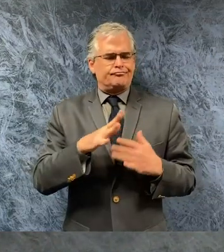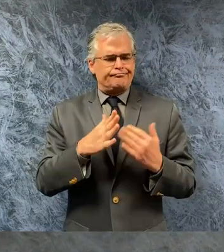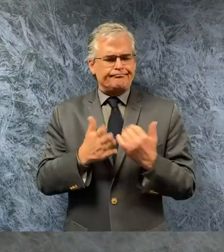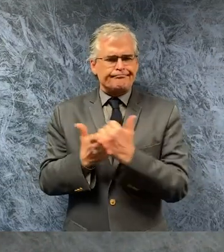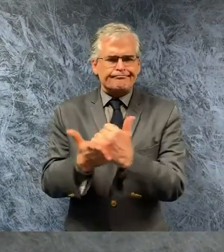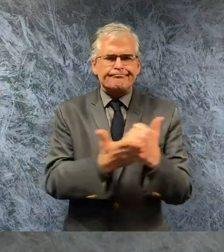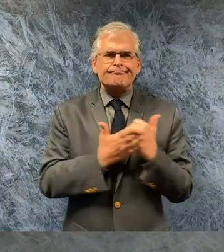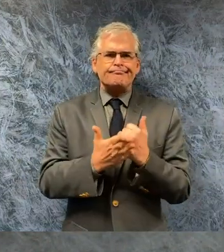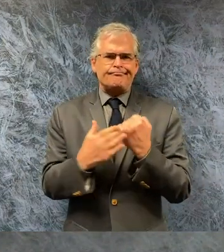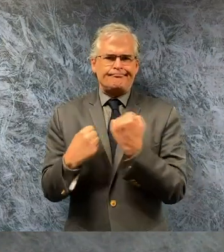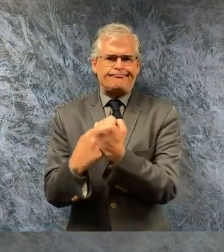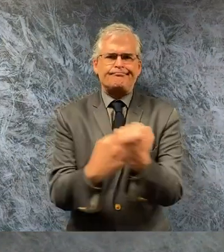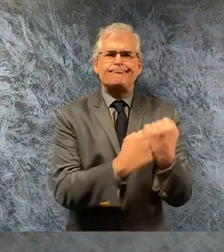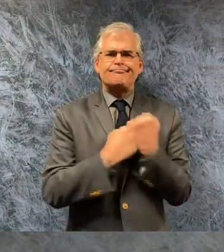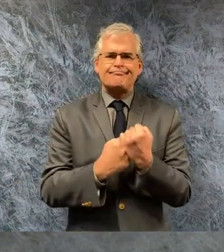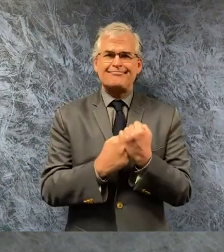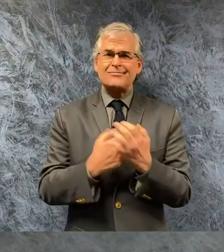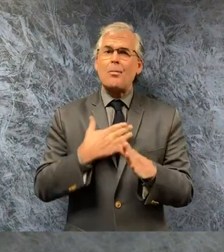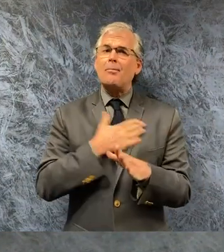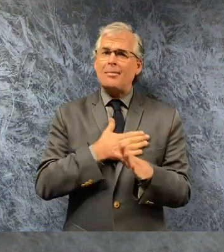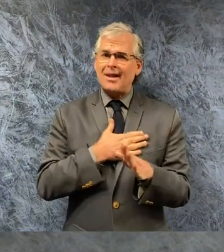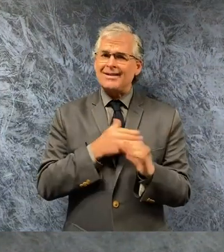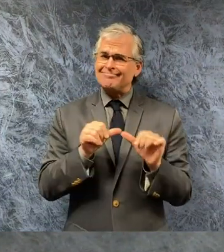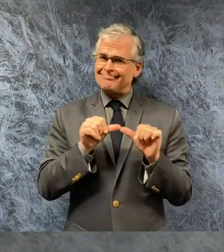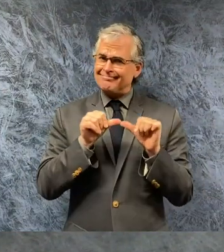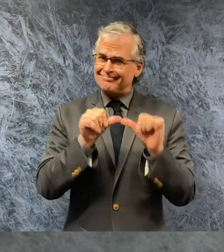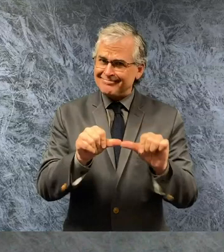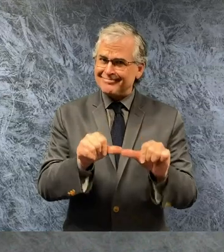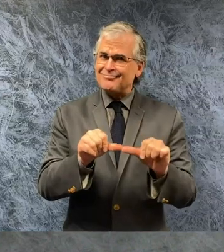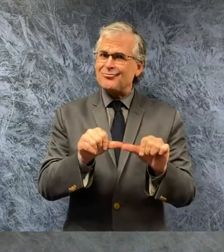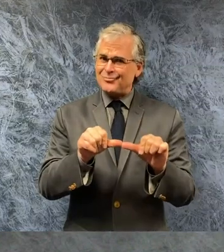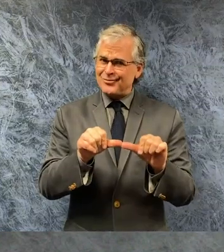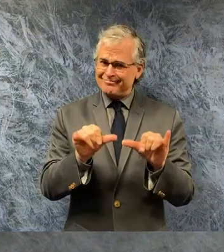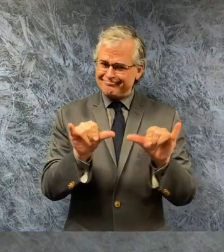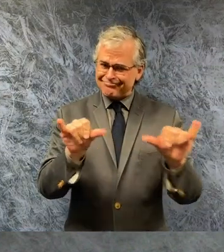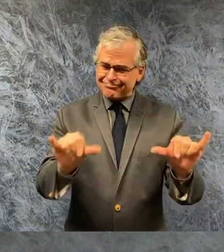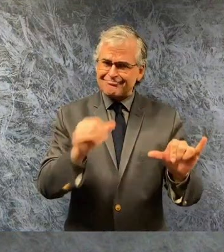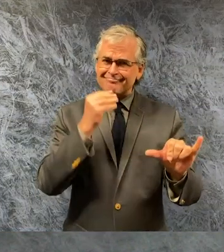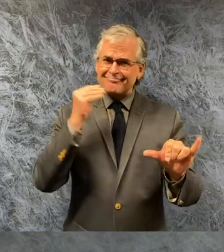ask them to please continue what you're doing and thank you for what you've done thus far